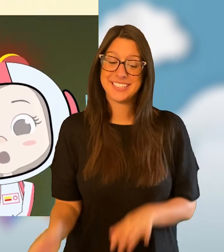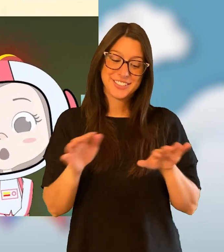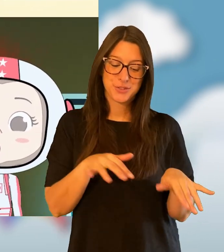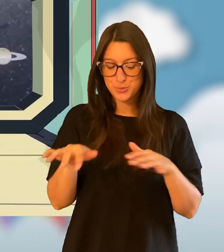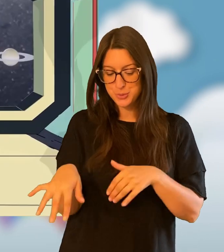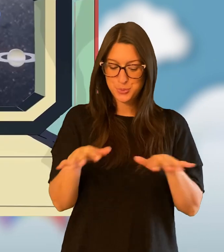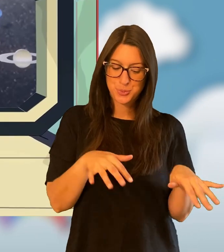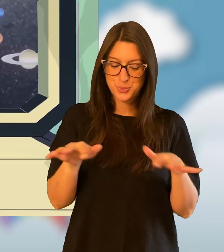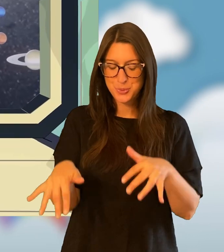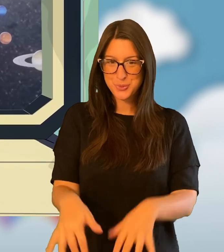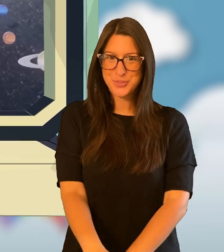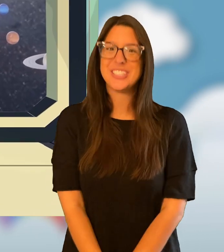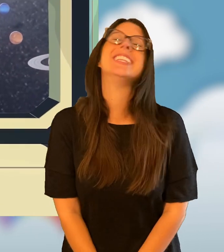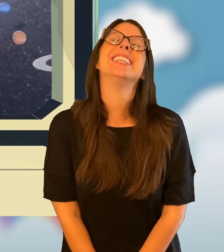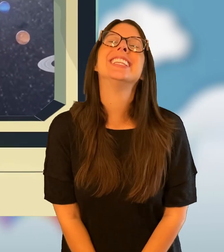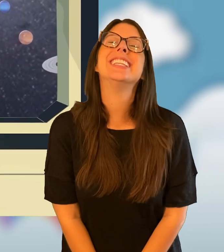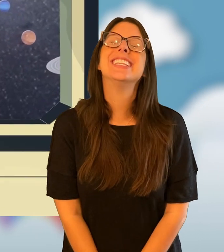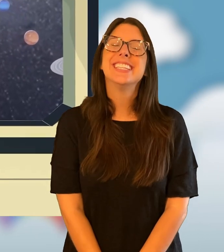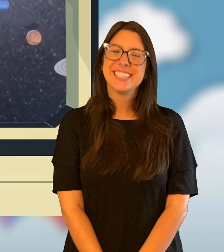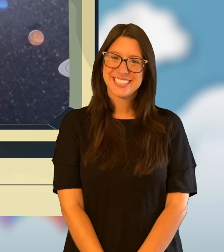-do-do-do-do-do!